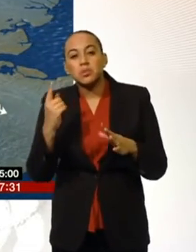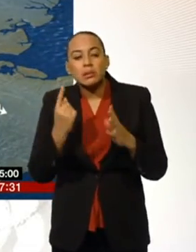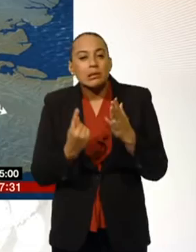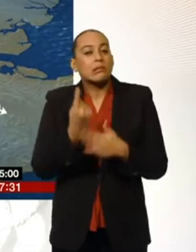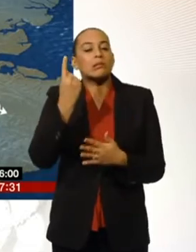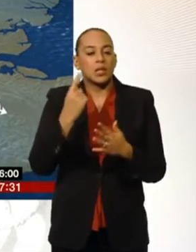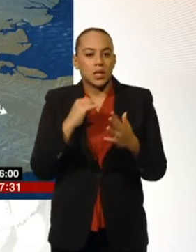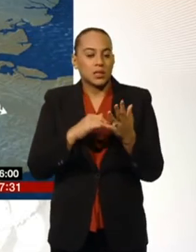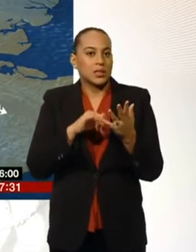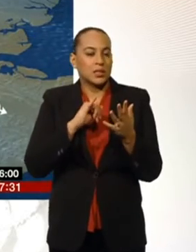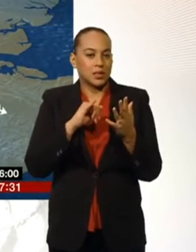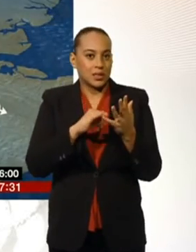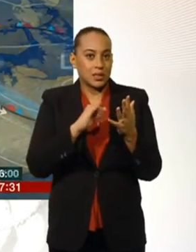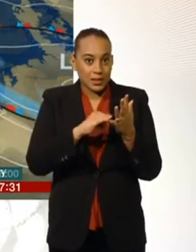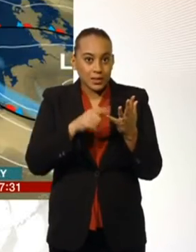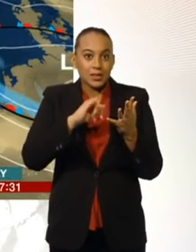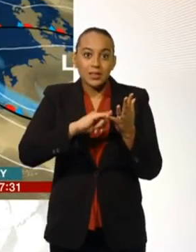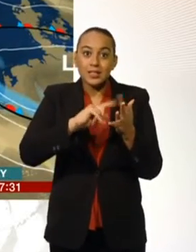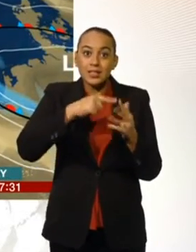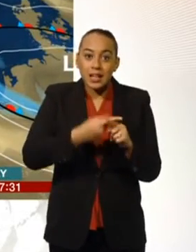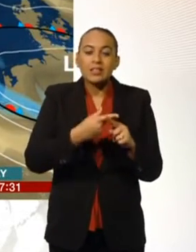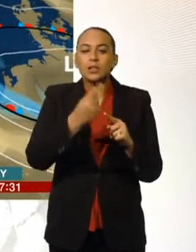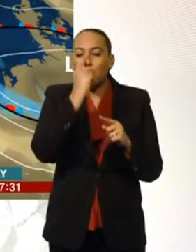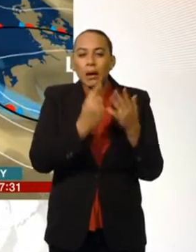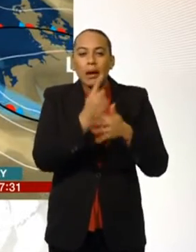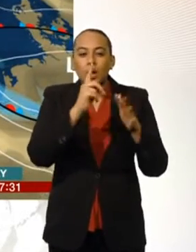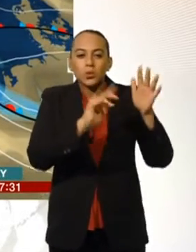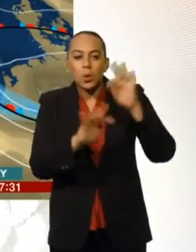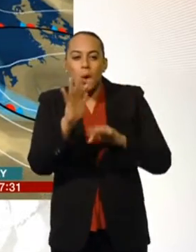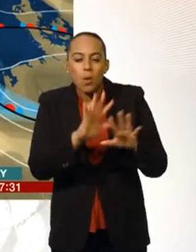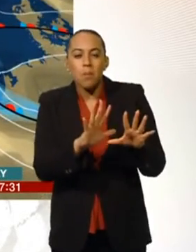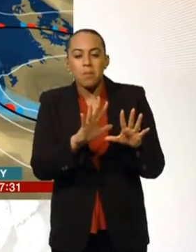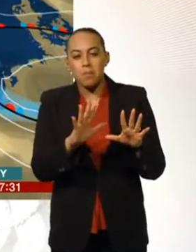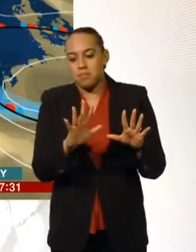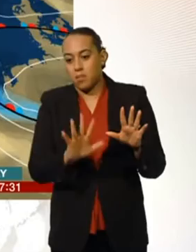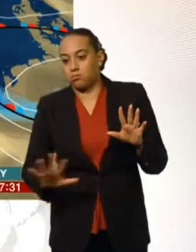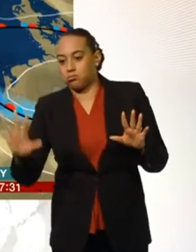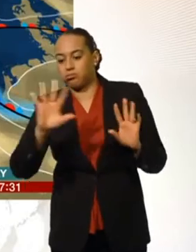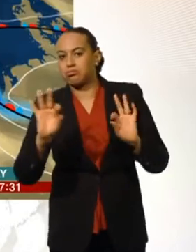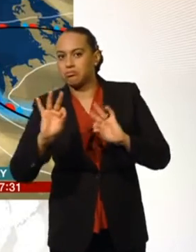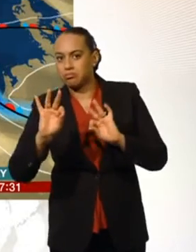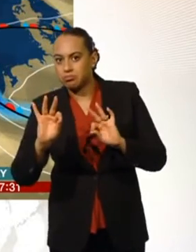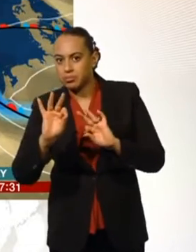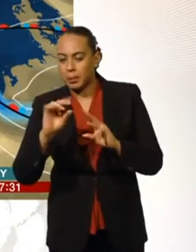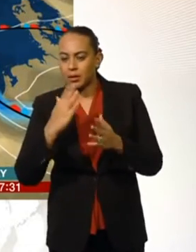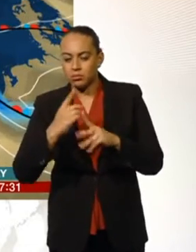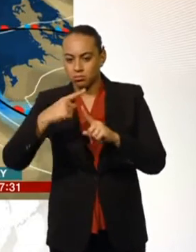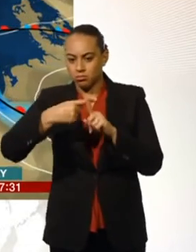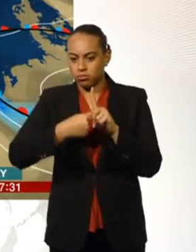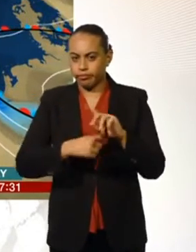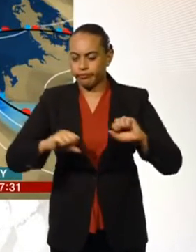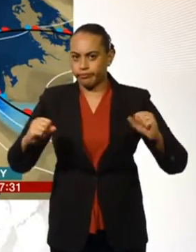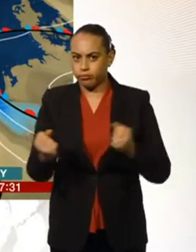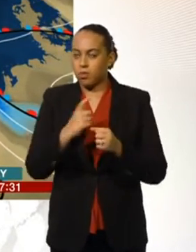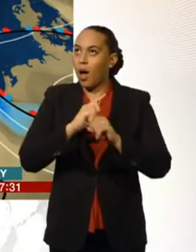over parts of Sussex this time. But for us, dry, temperatures dropping below freezing for many of our rural spots, so a very cold night to come. Tomorrow again,